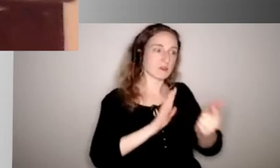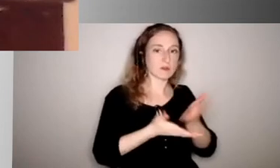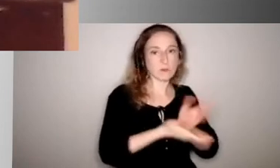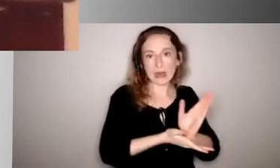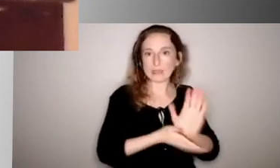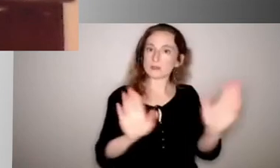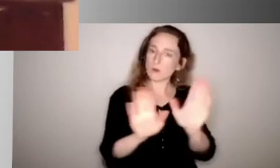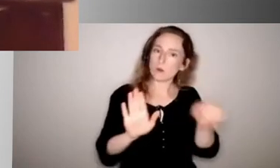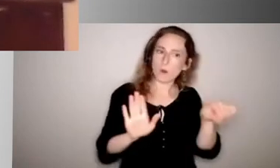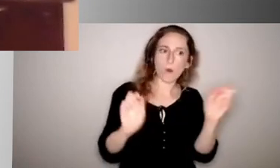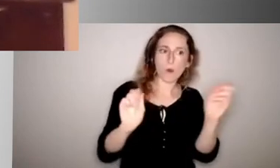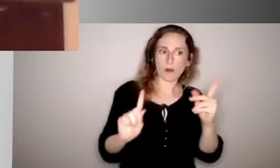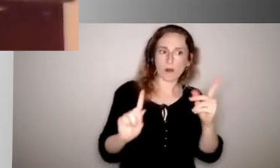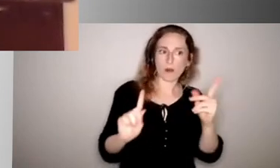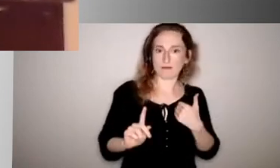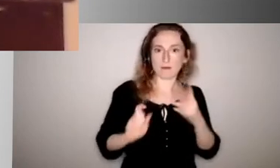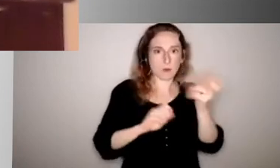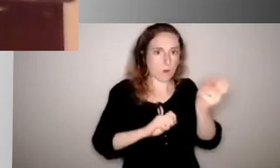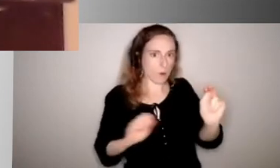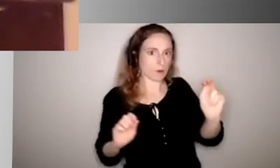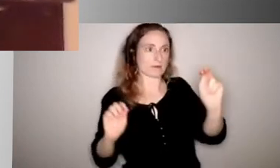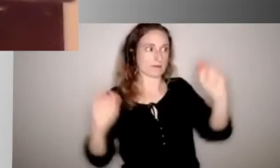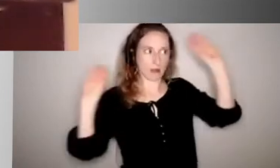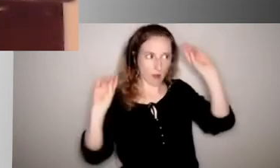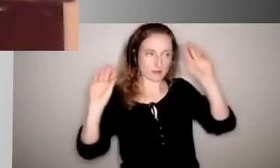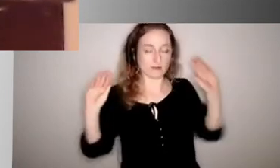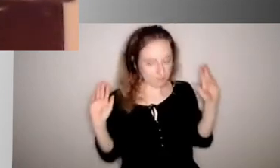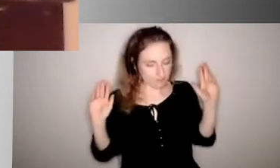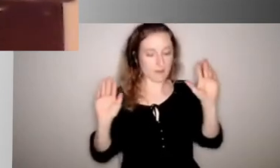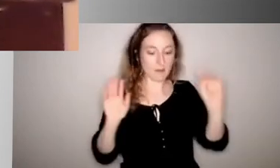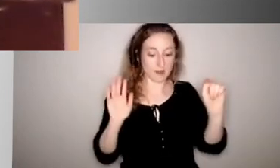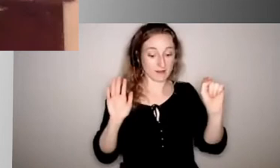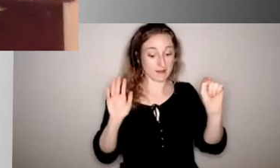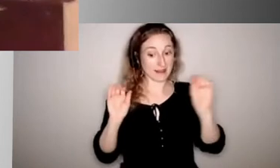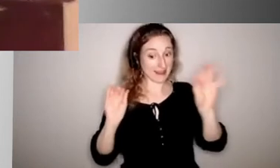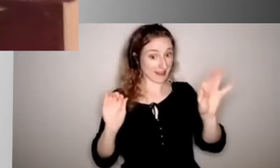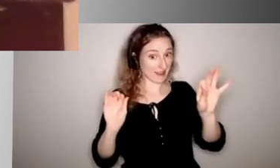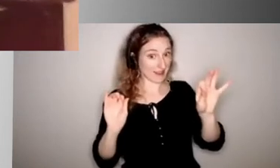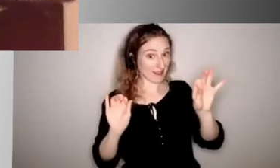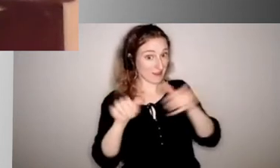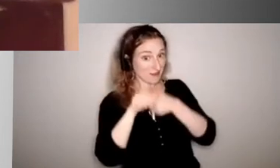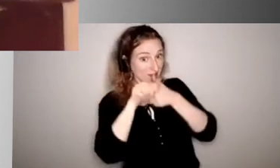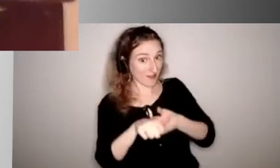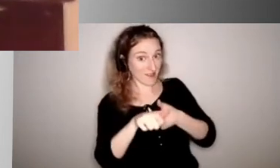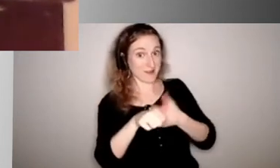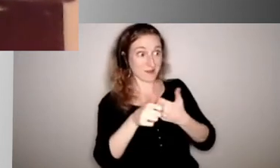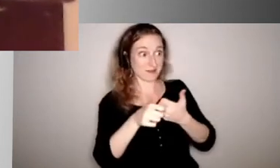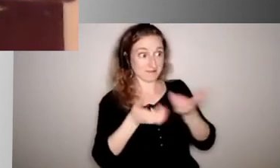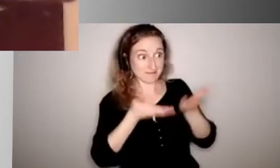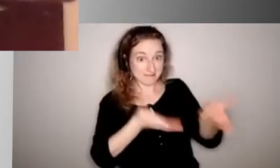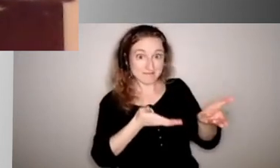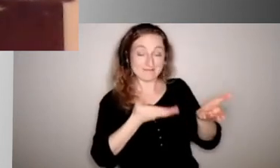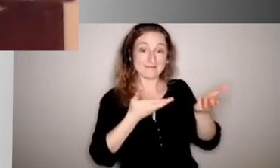own, their own thought on that. But we do know that if we are doing what we're supposed to be doing, wearing masks and socially distancing, we